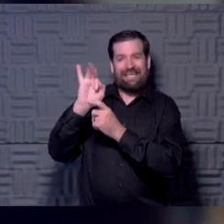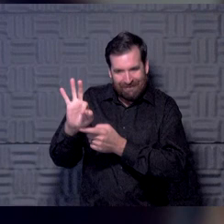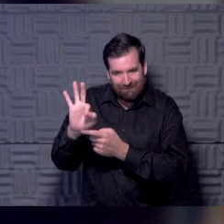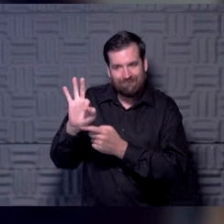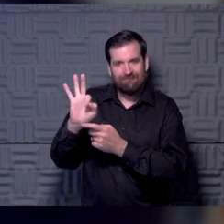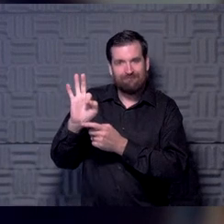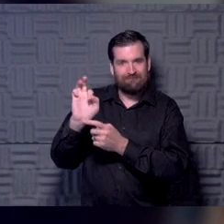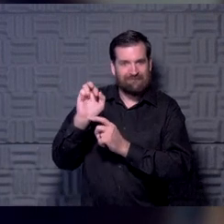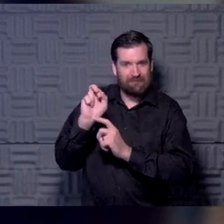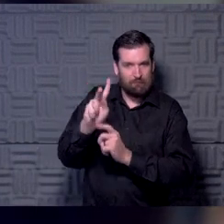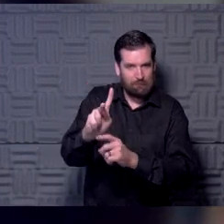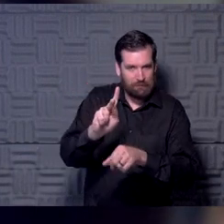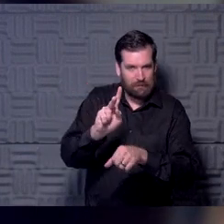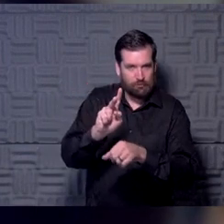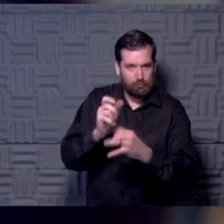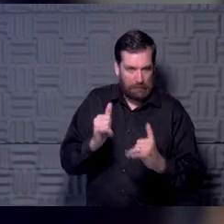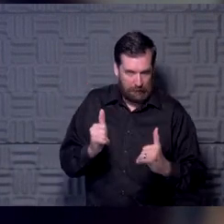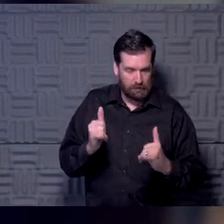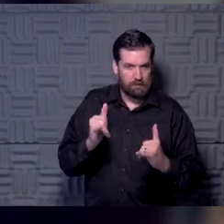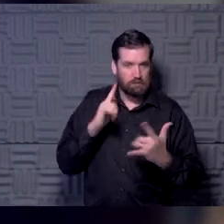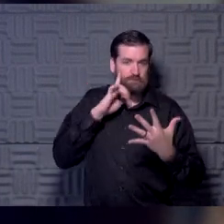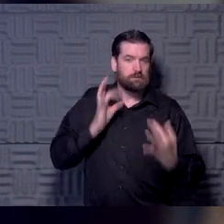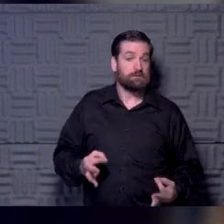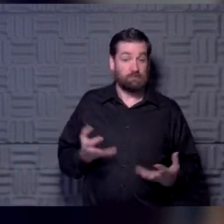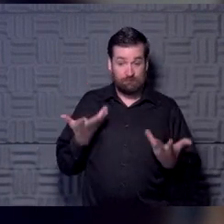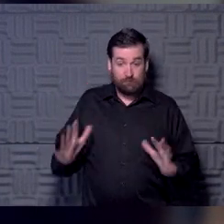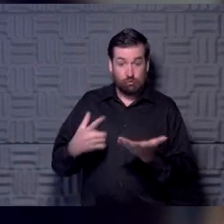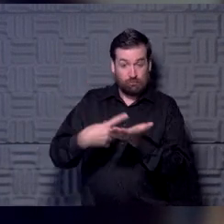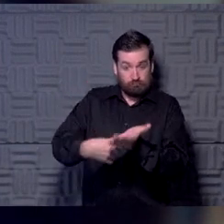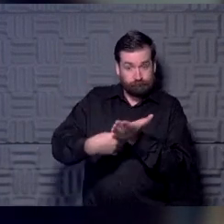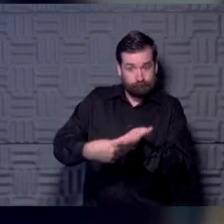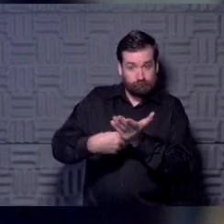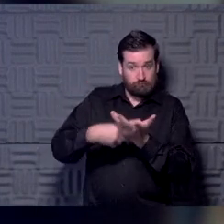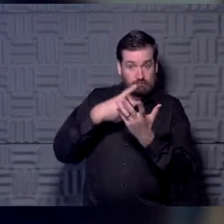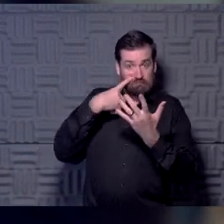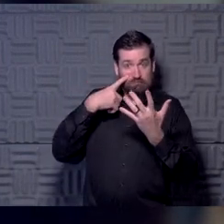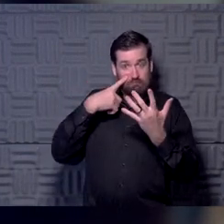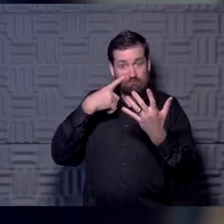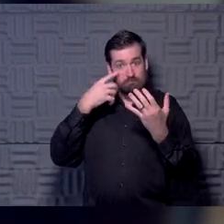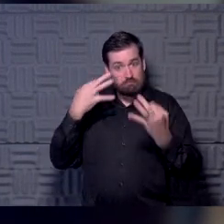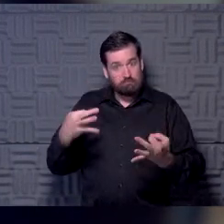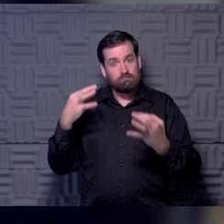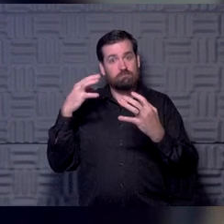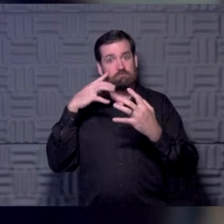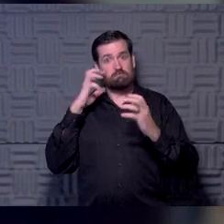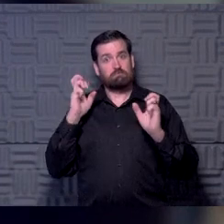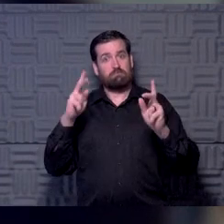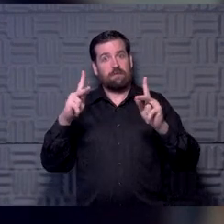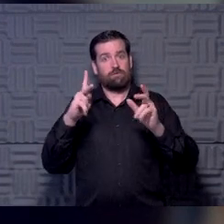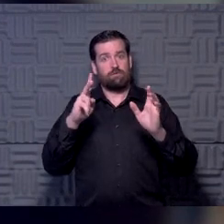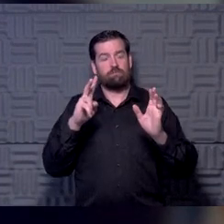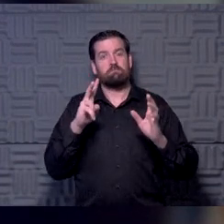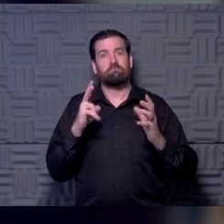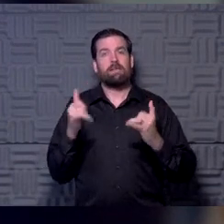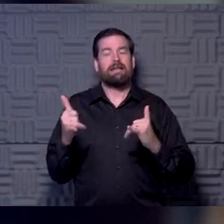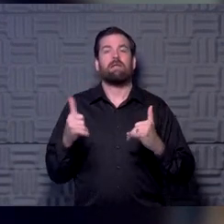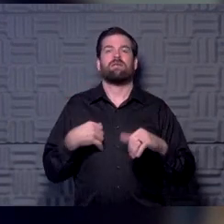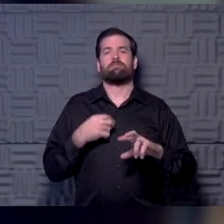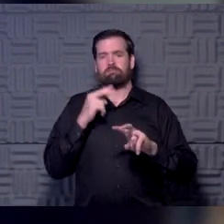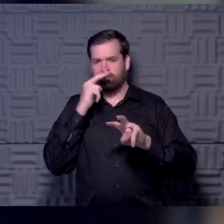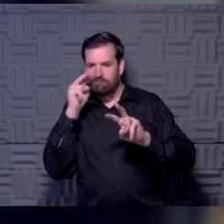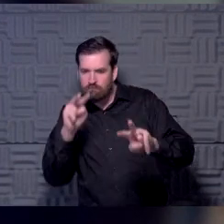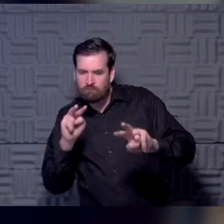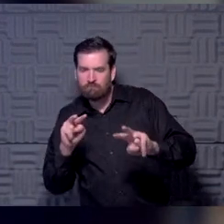to play? If you make that decision after we have this conversation, that we have a good plan in place to monitor that, whether it's